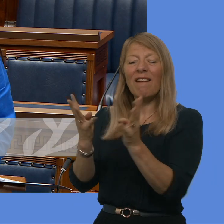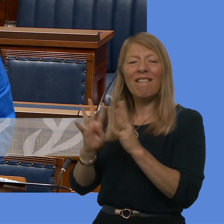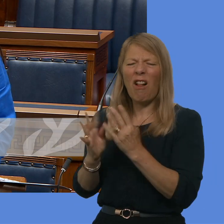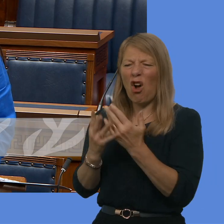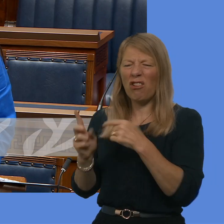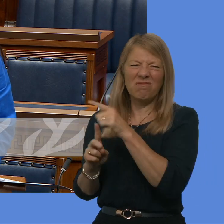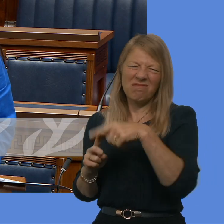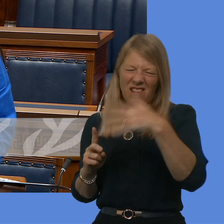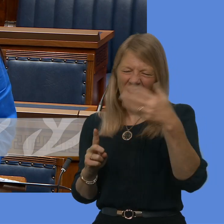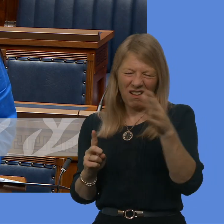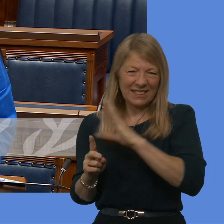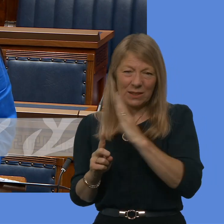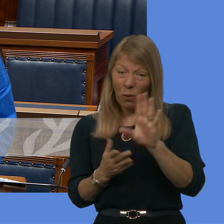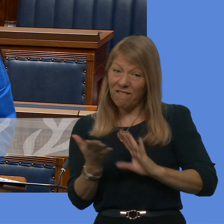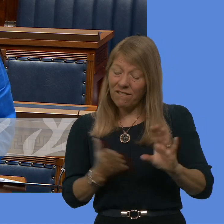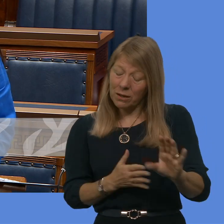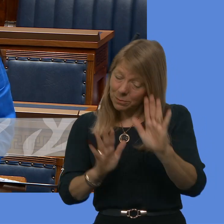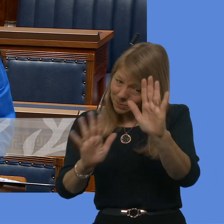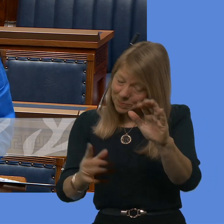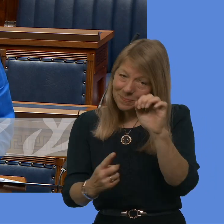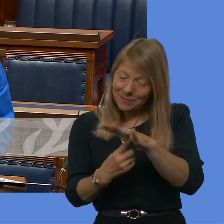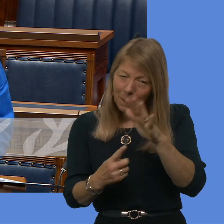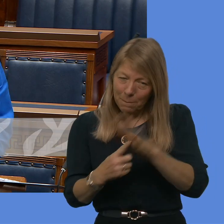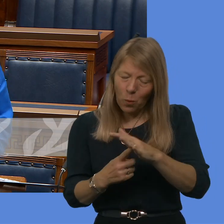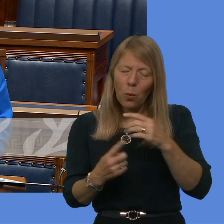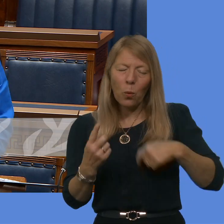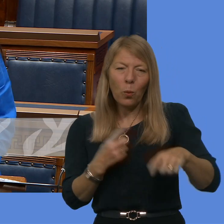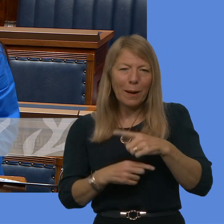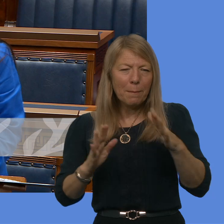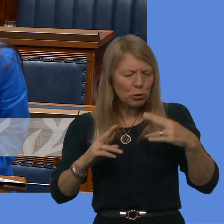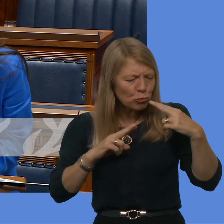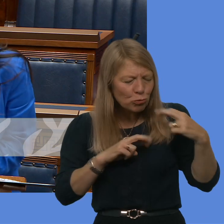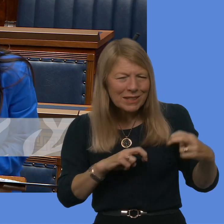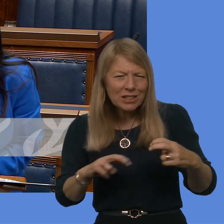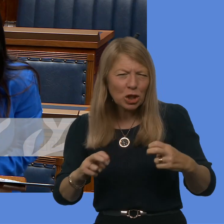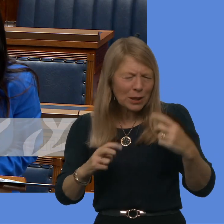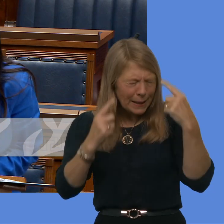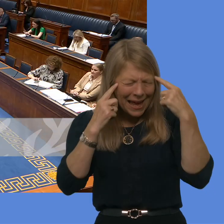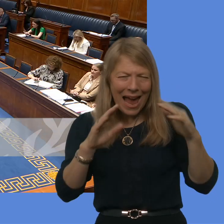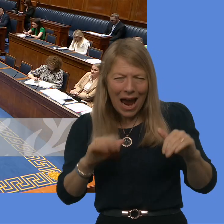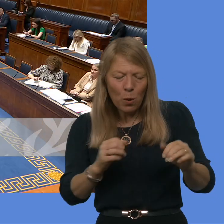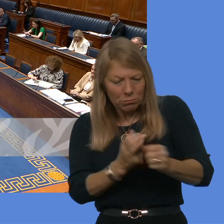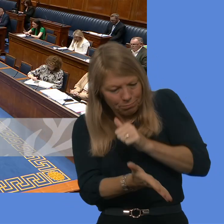immediate interventions while we continue with that research to ensure that there are longer-term interventions as well.